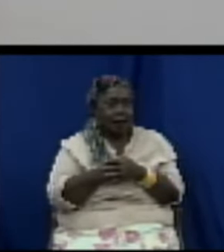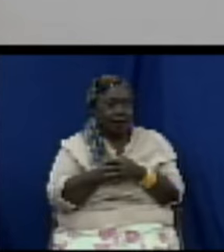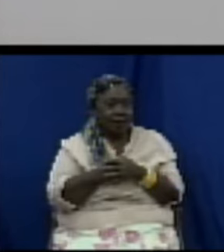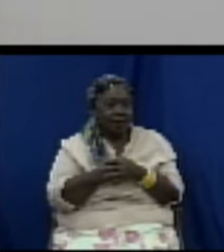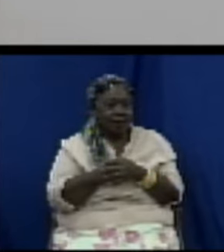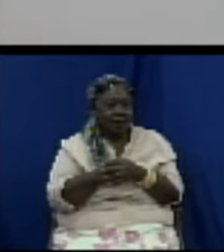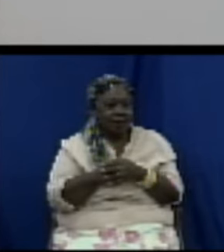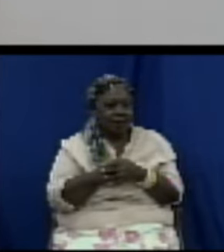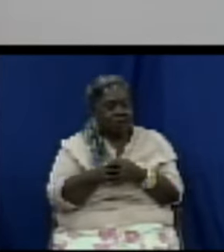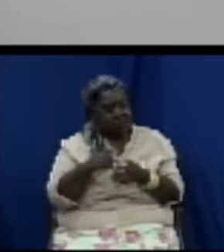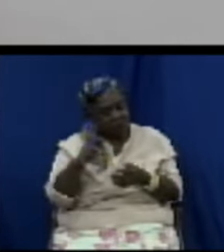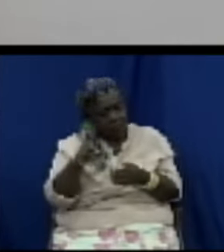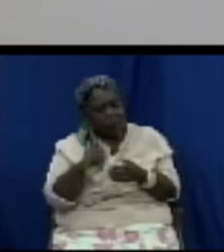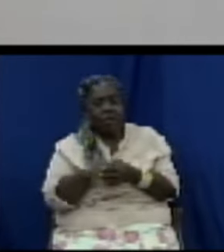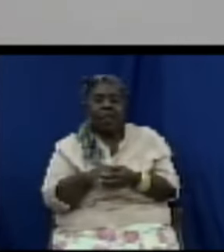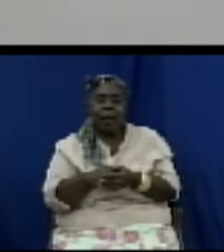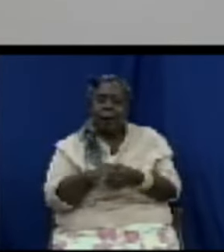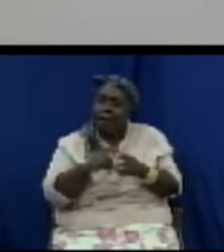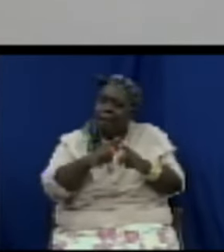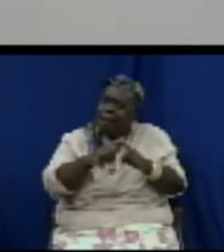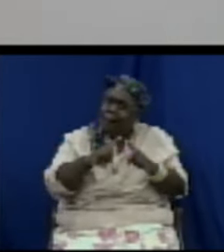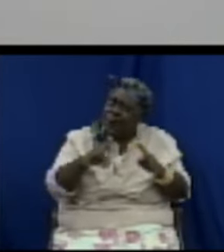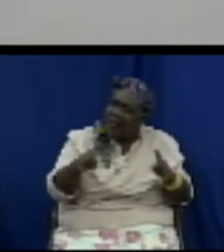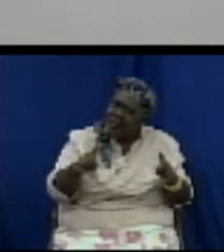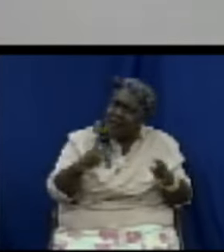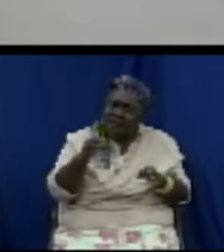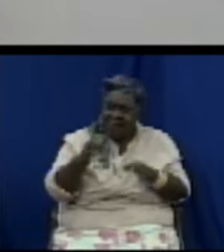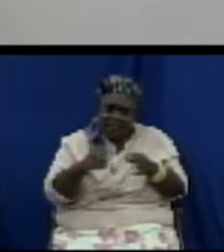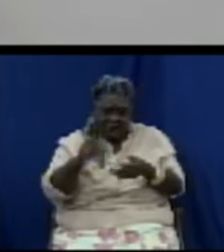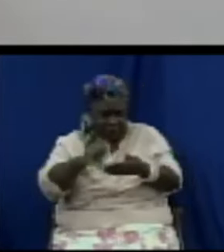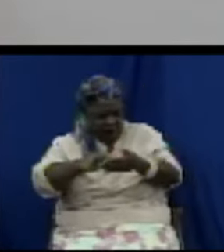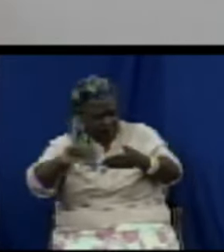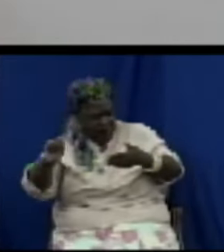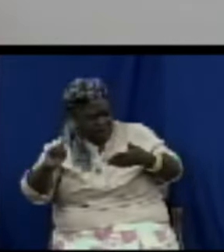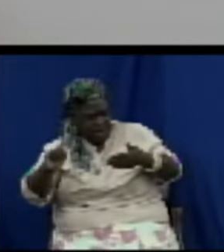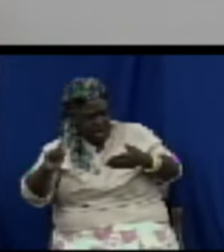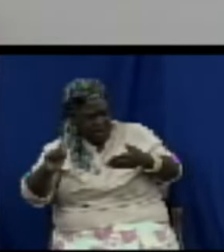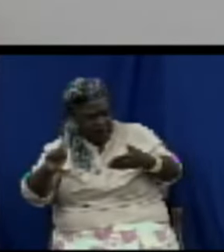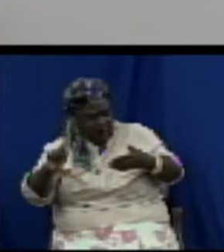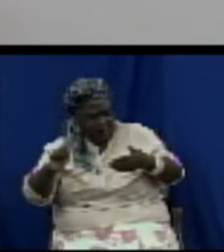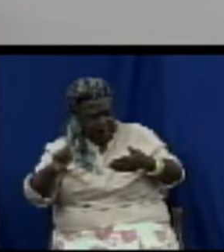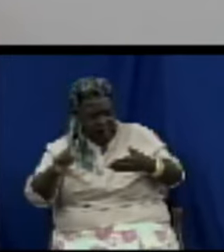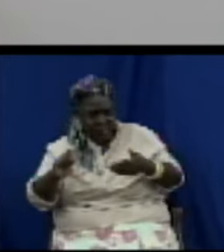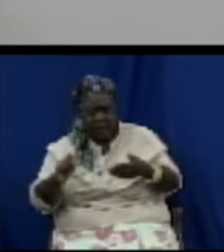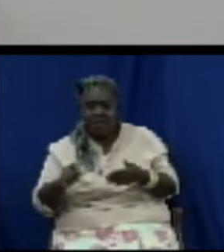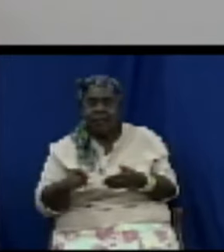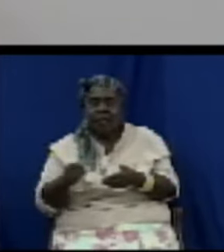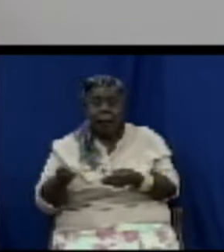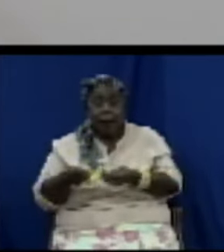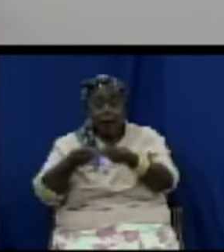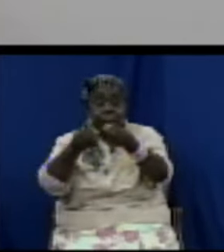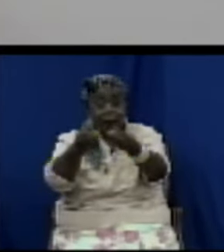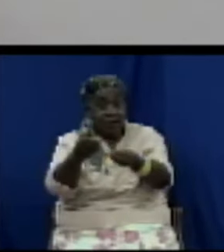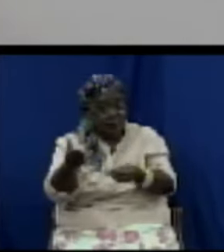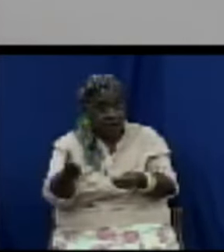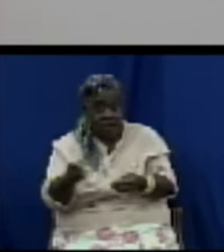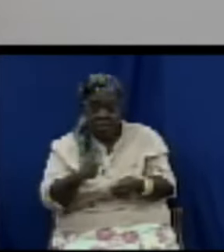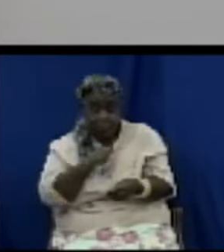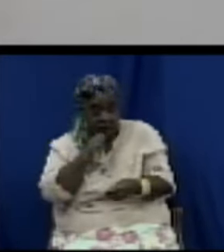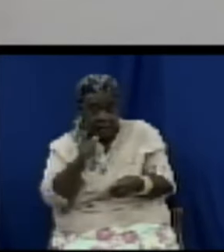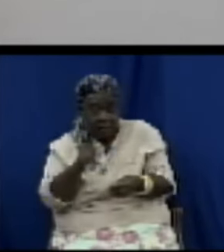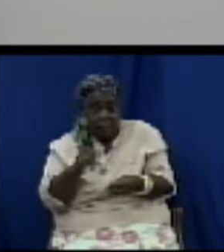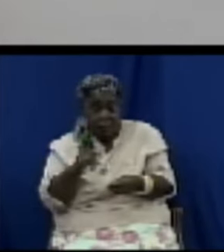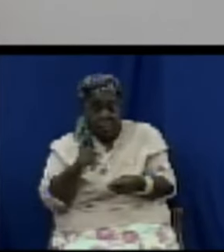okay but if you check are the suppliers charging a transportation cost